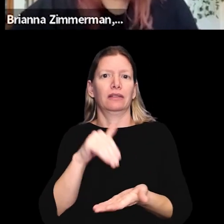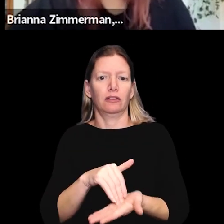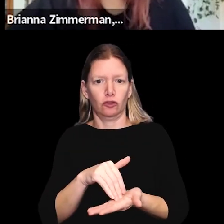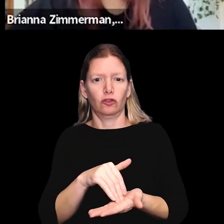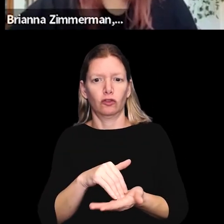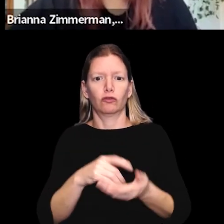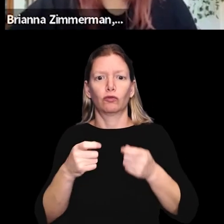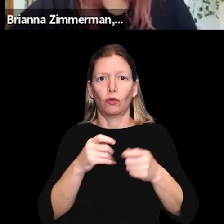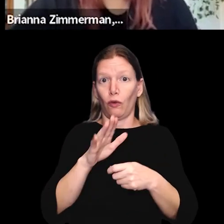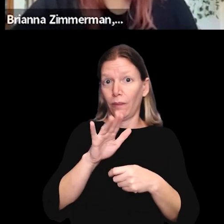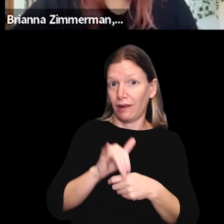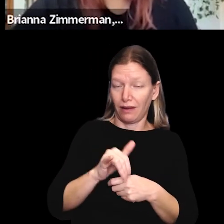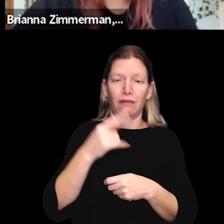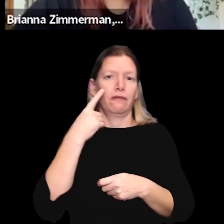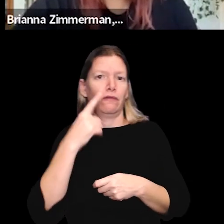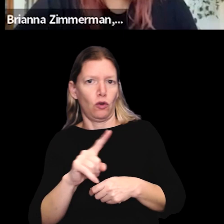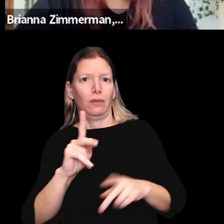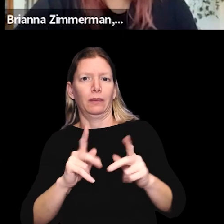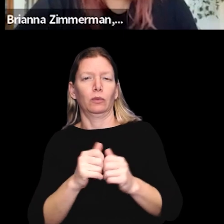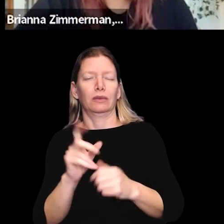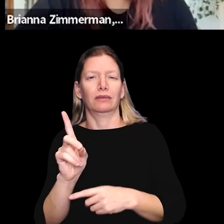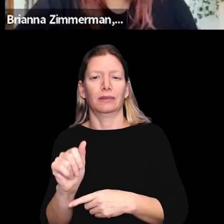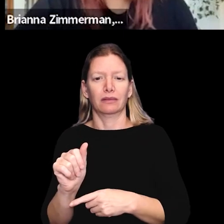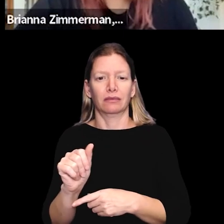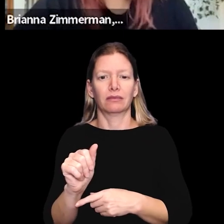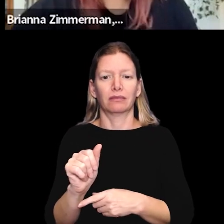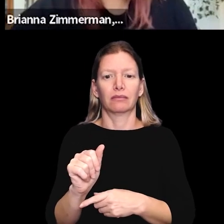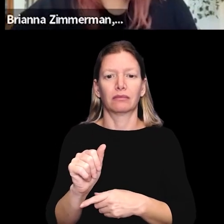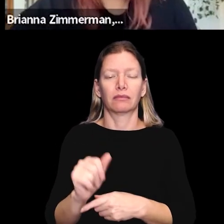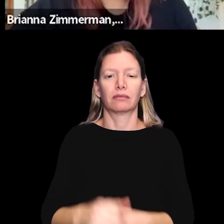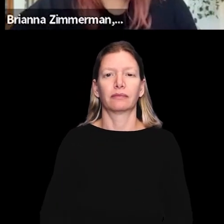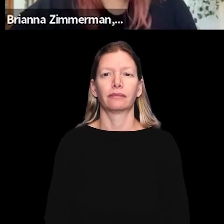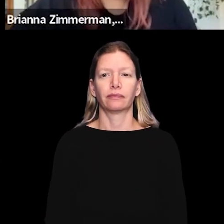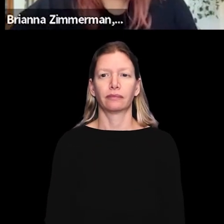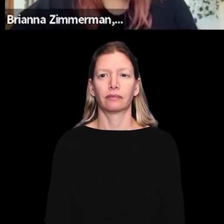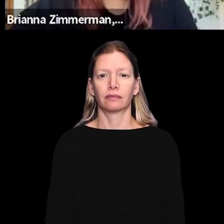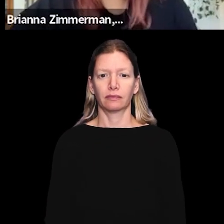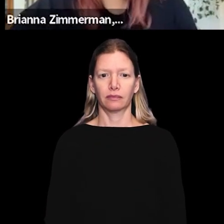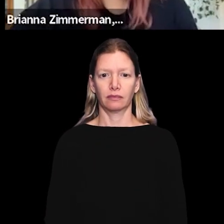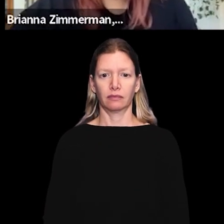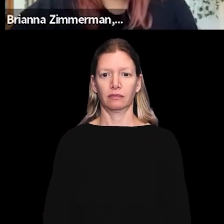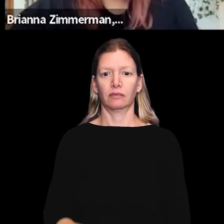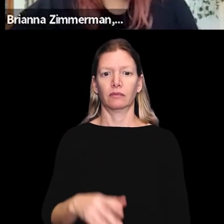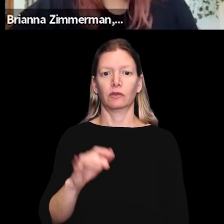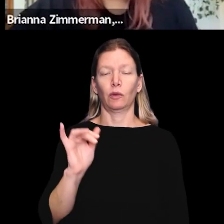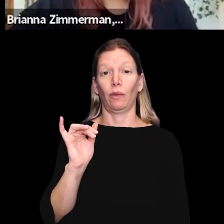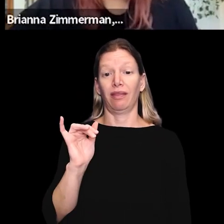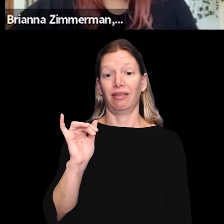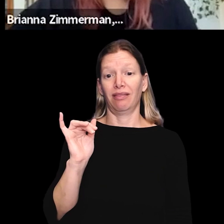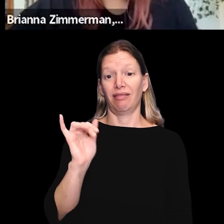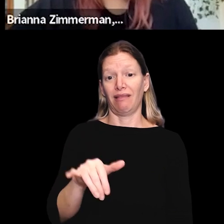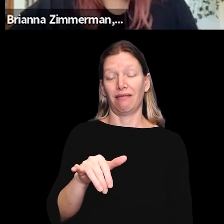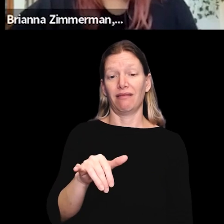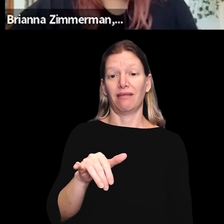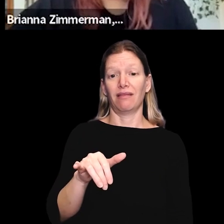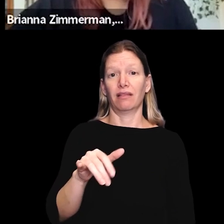independent living centers, which are controlled by and for people with disabilities. And so that